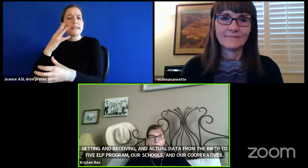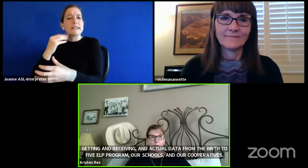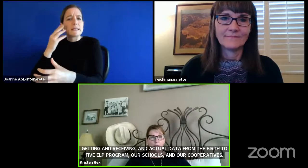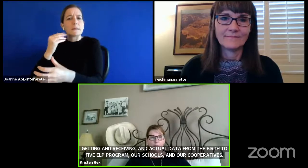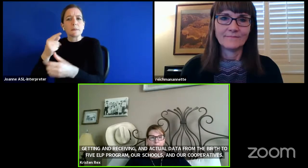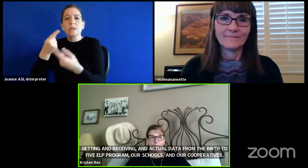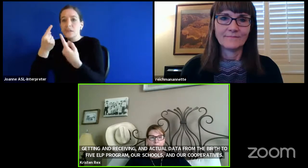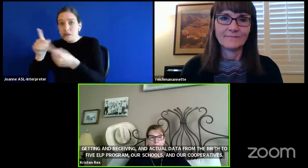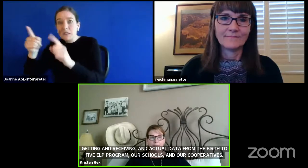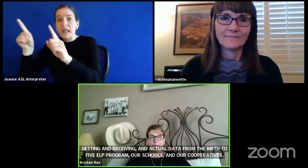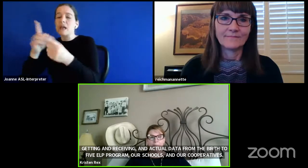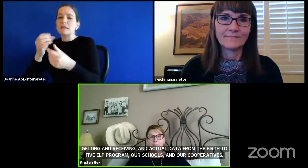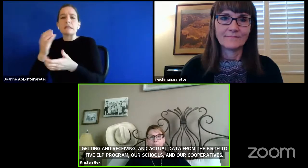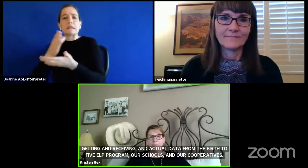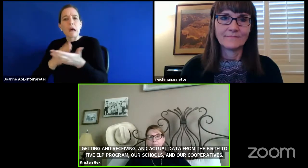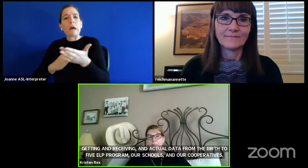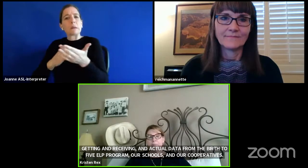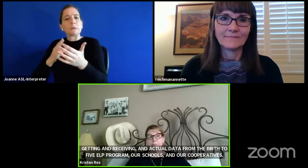along the way.